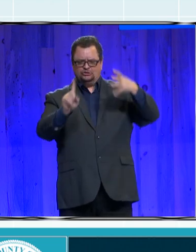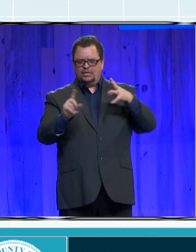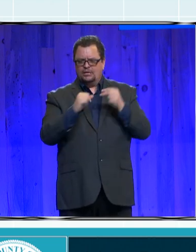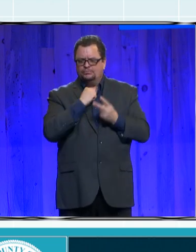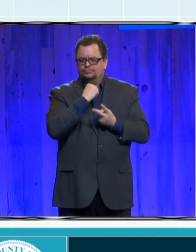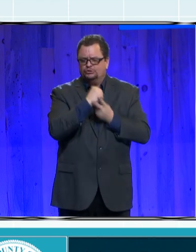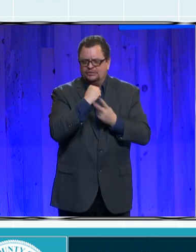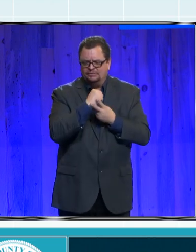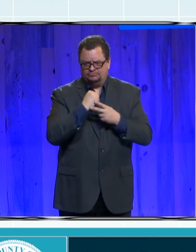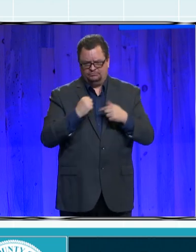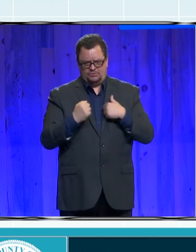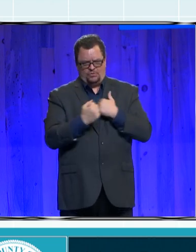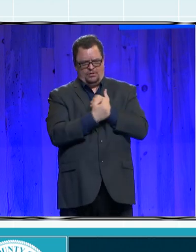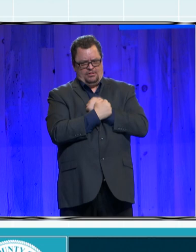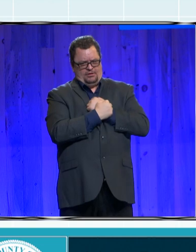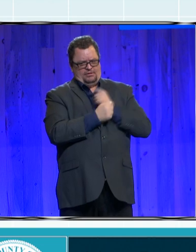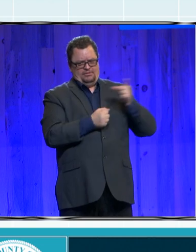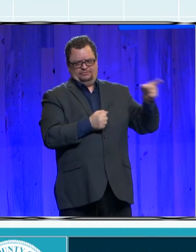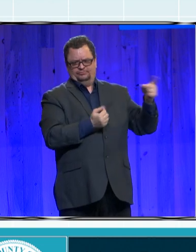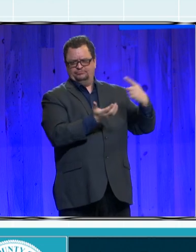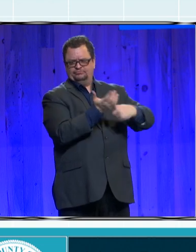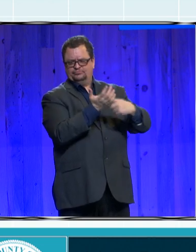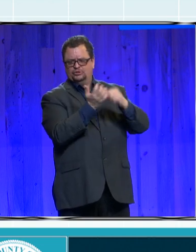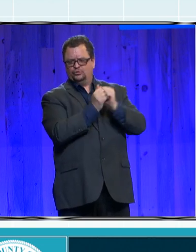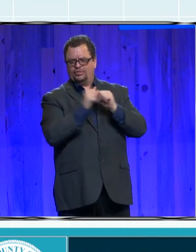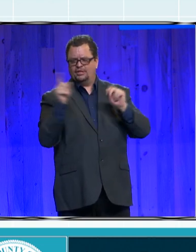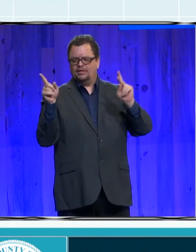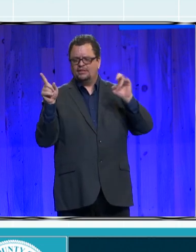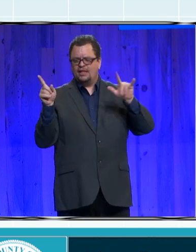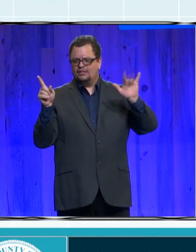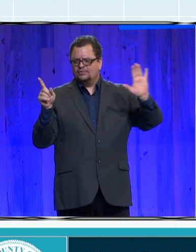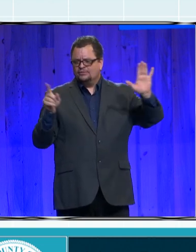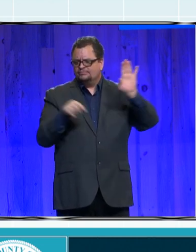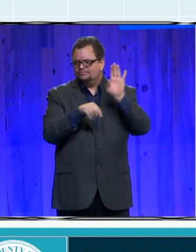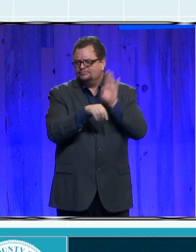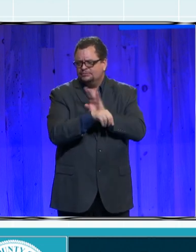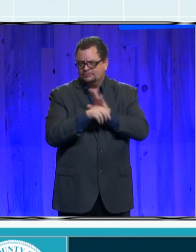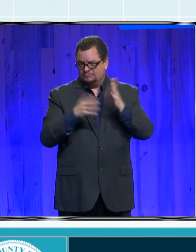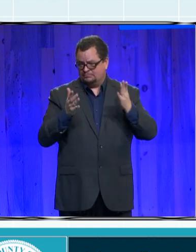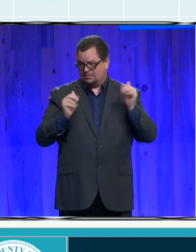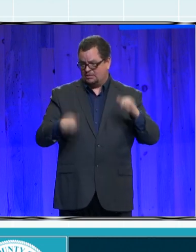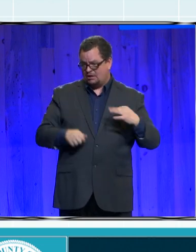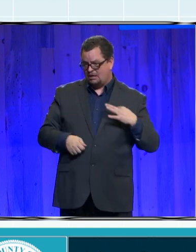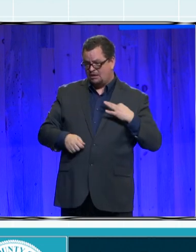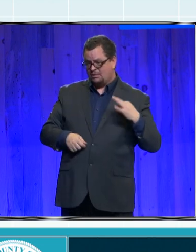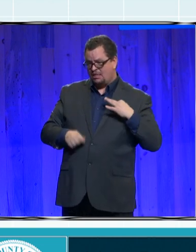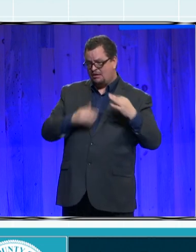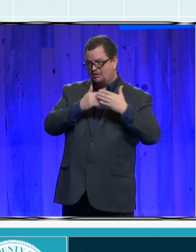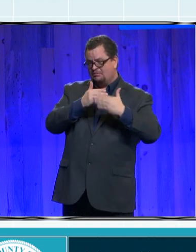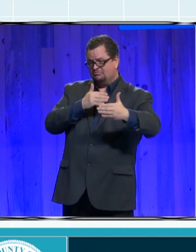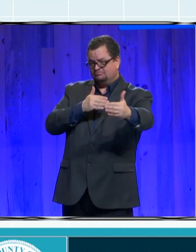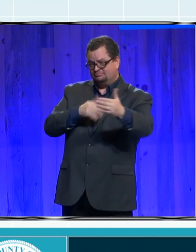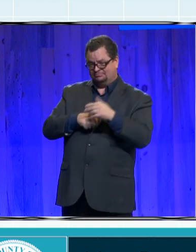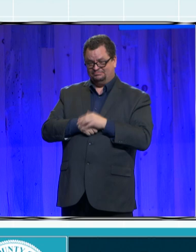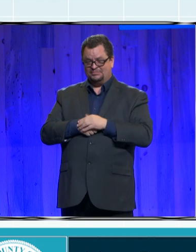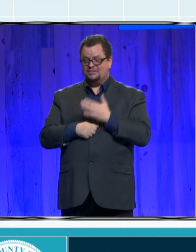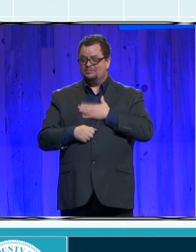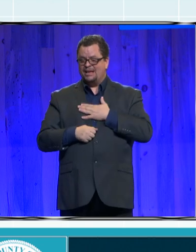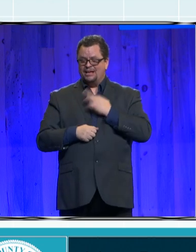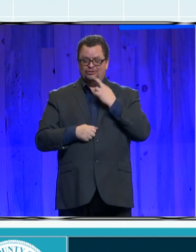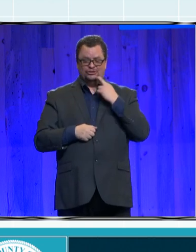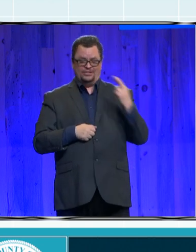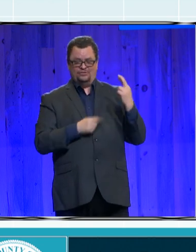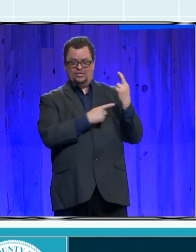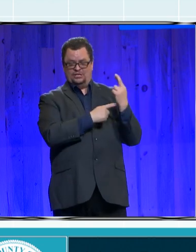love for you to talk with Kelly if you think your business might be eligible. So, our good friends at Boot Barn have another event today,